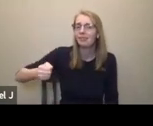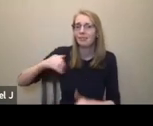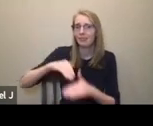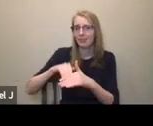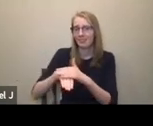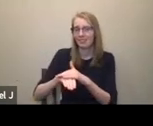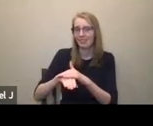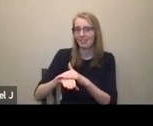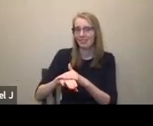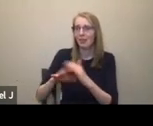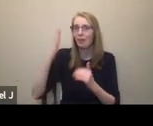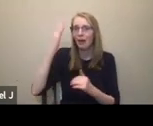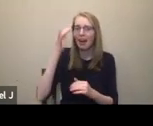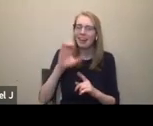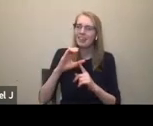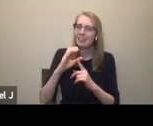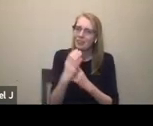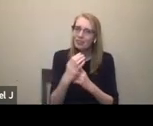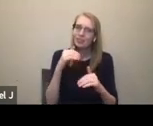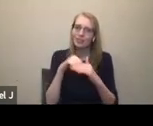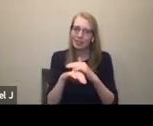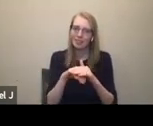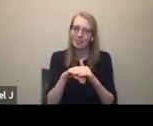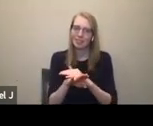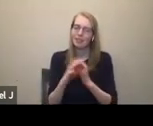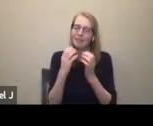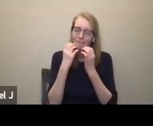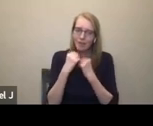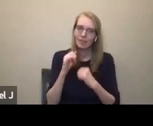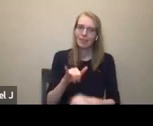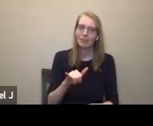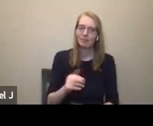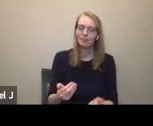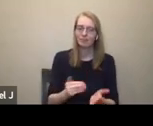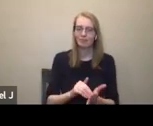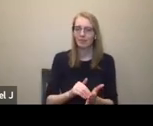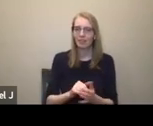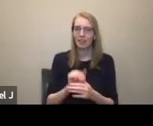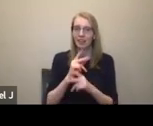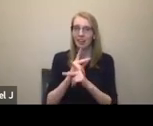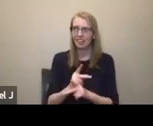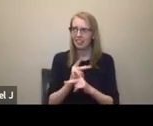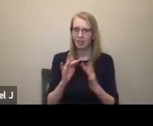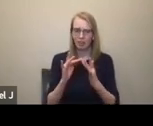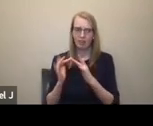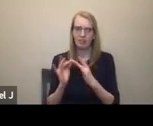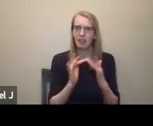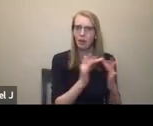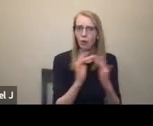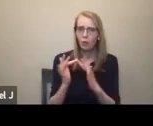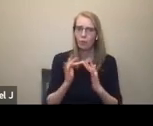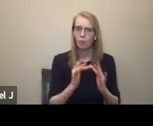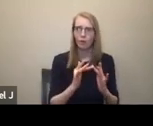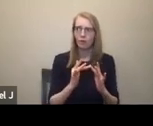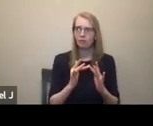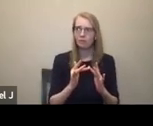me. So, and again, we've talked about this, can your care network, will you accept an ability for your care network to intervene? Will you allow